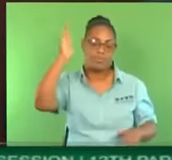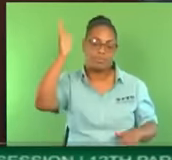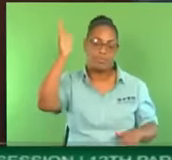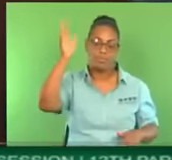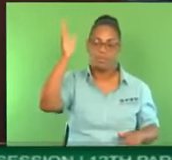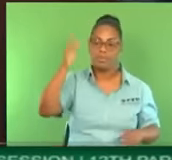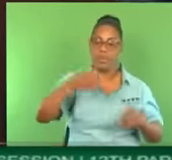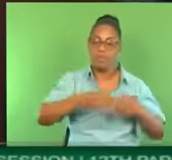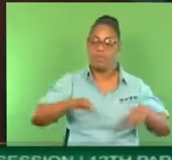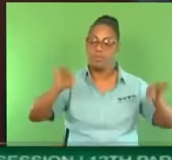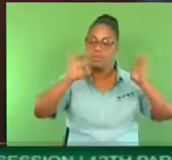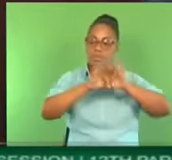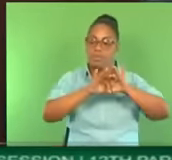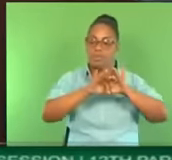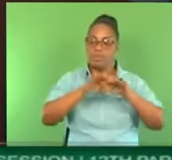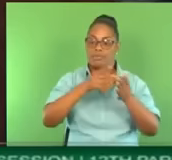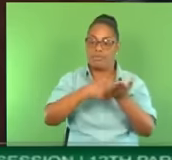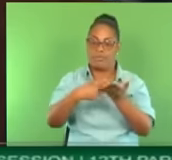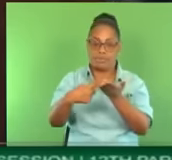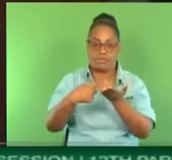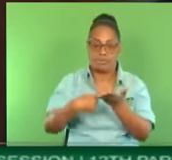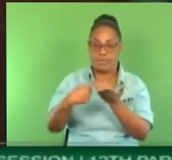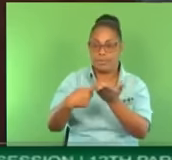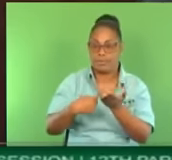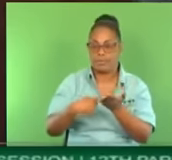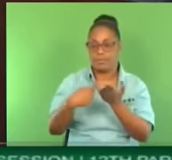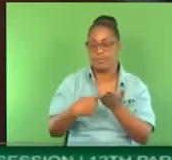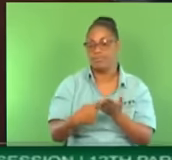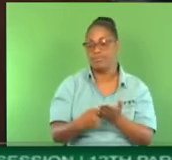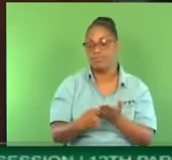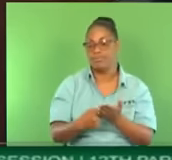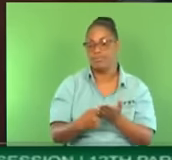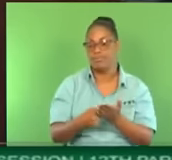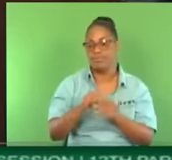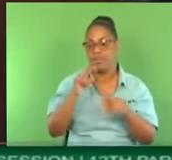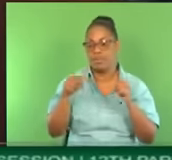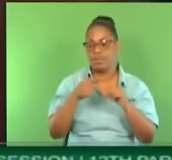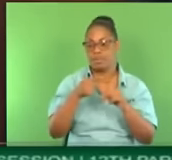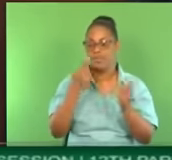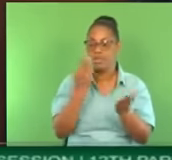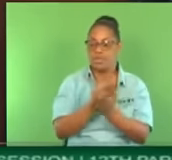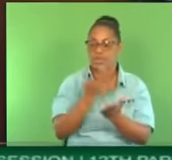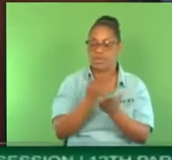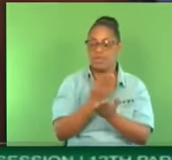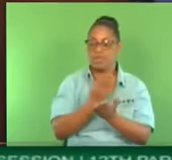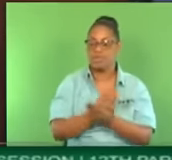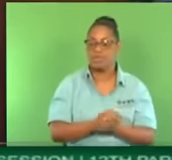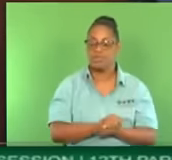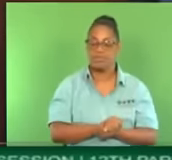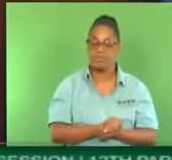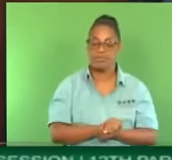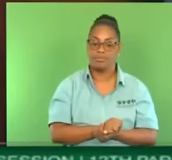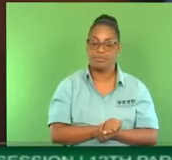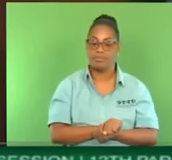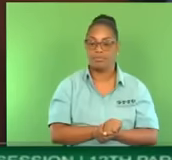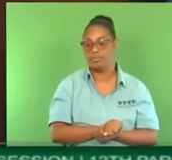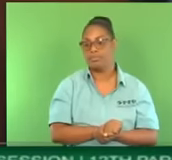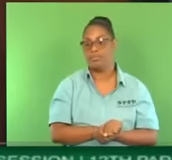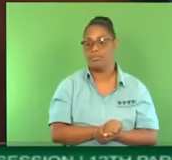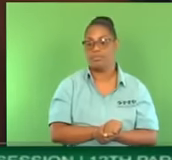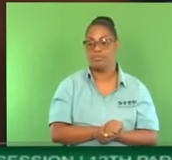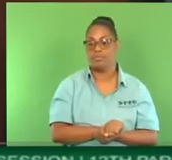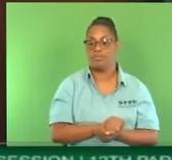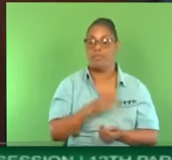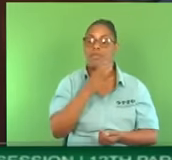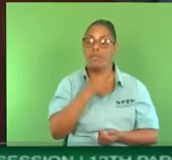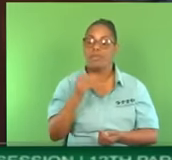debate on the budget and indeed matters related to several